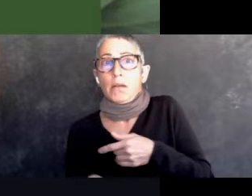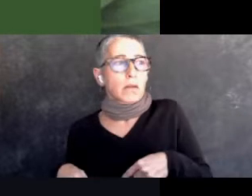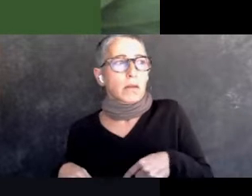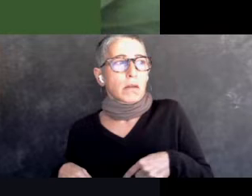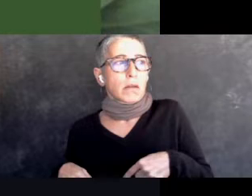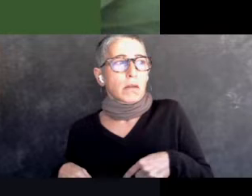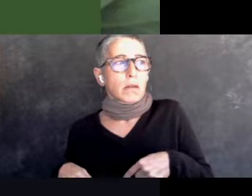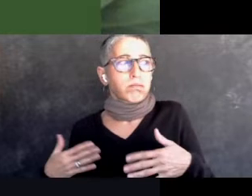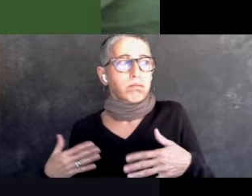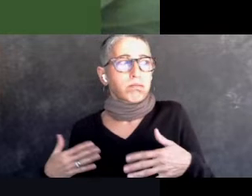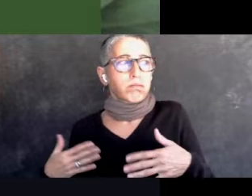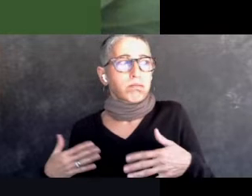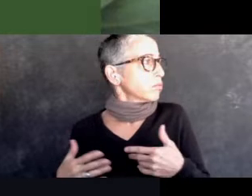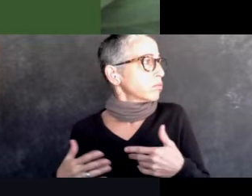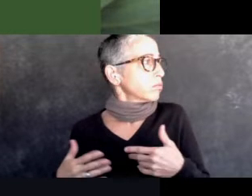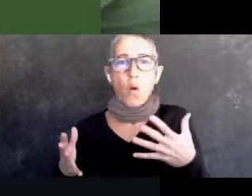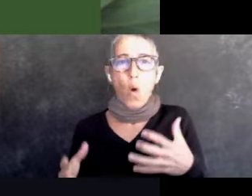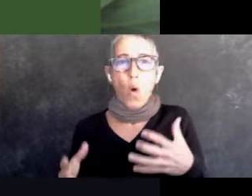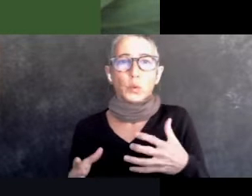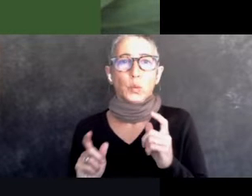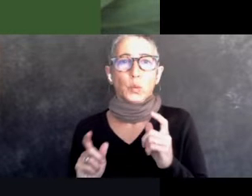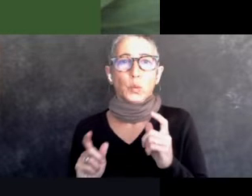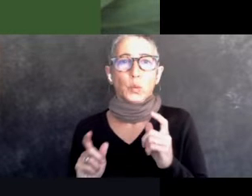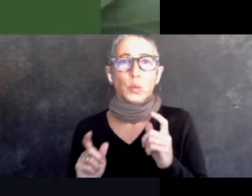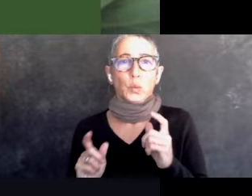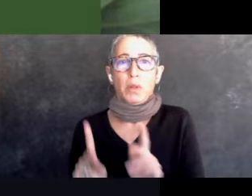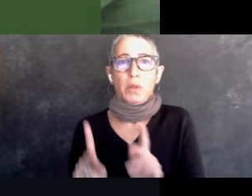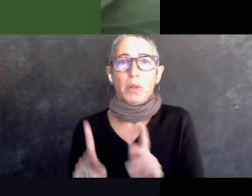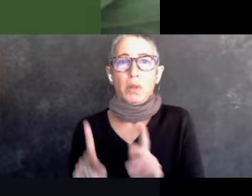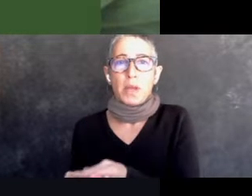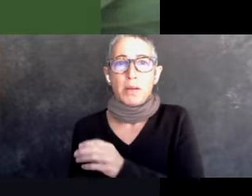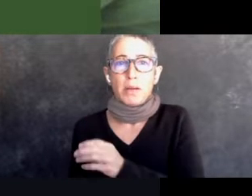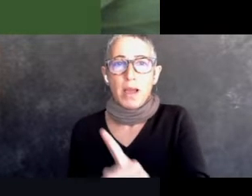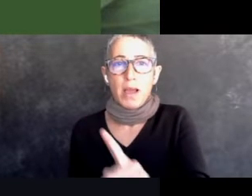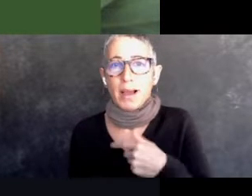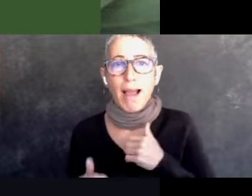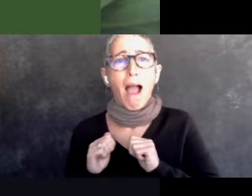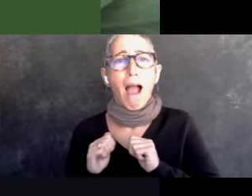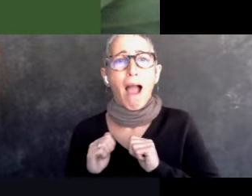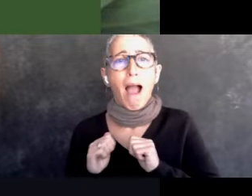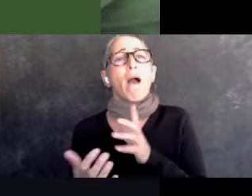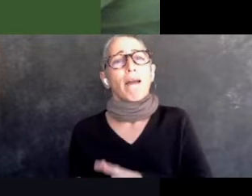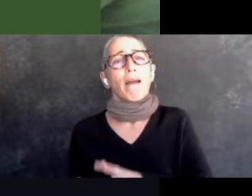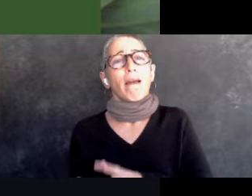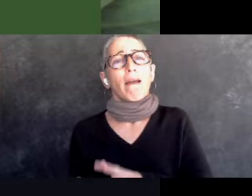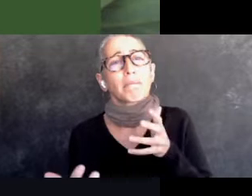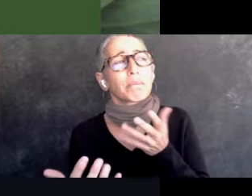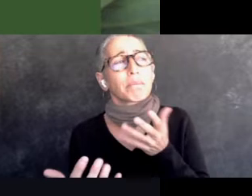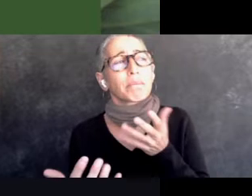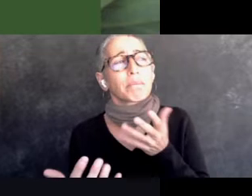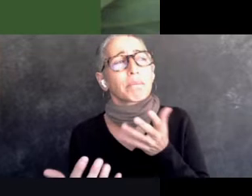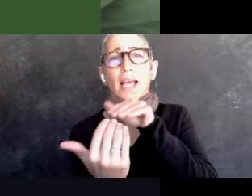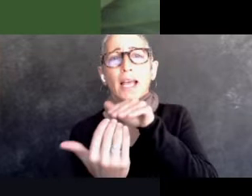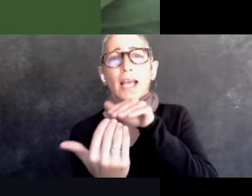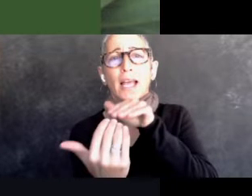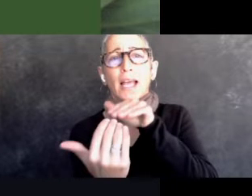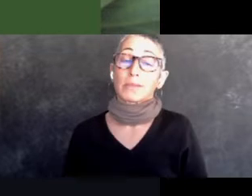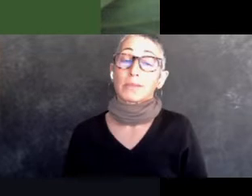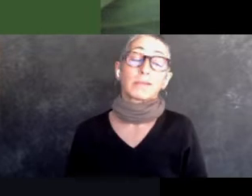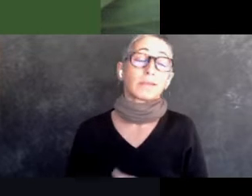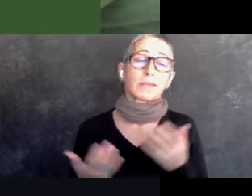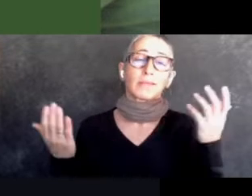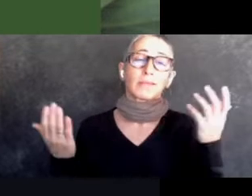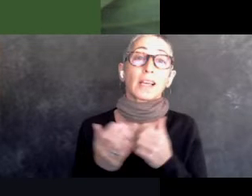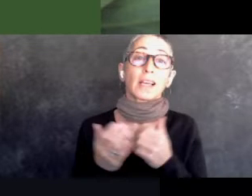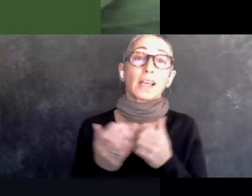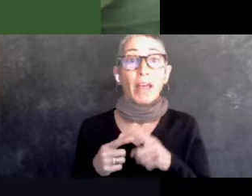can do justice to the way that the community shows up for us. We all have always have a really good time. And I end up meeting